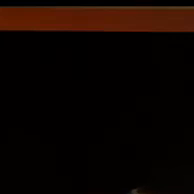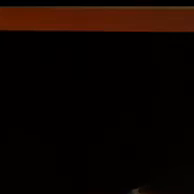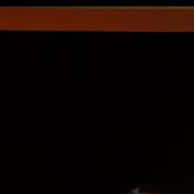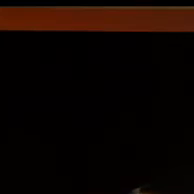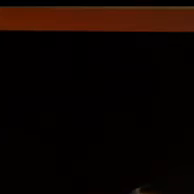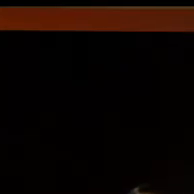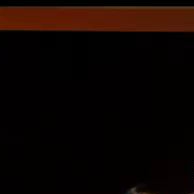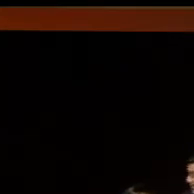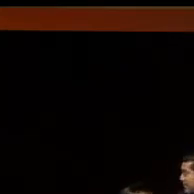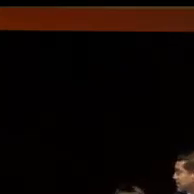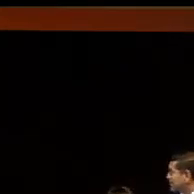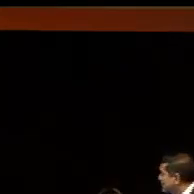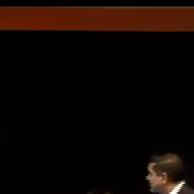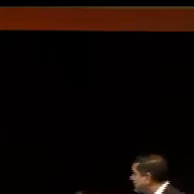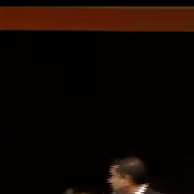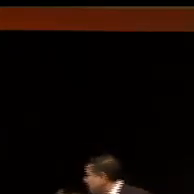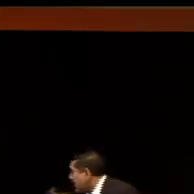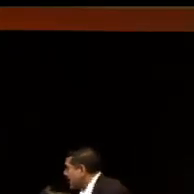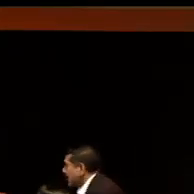Alvin. And we've got one more thing for you to do.